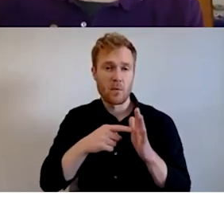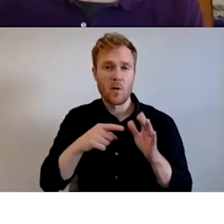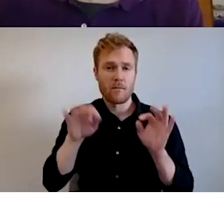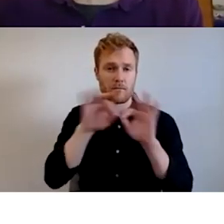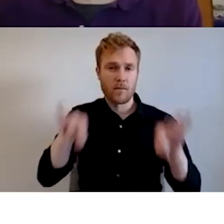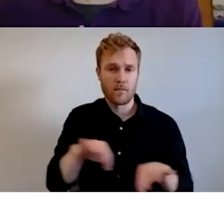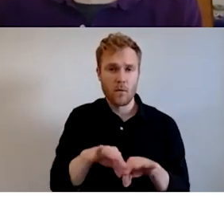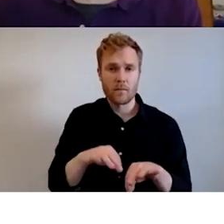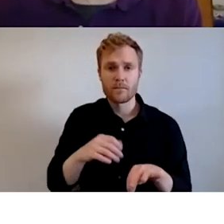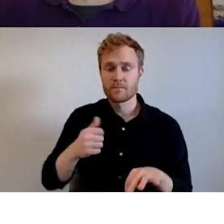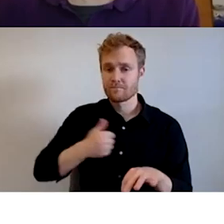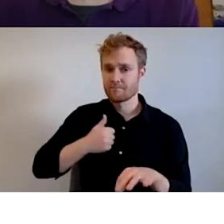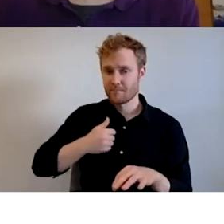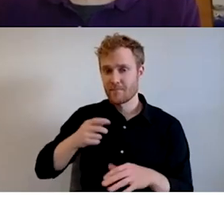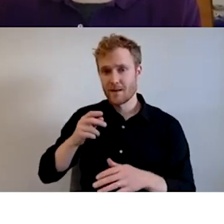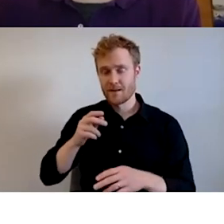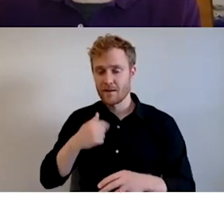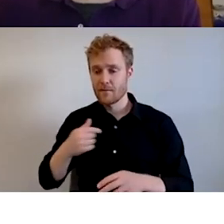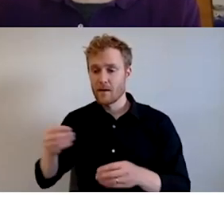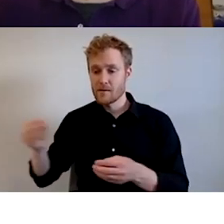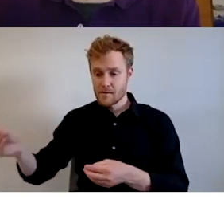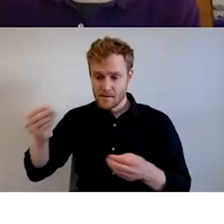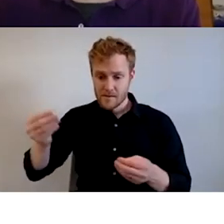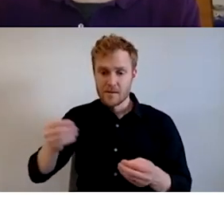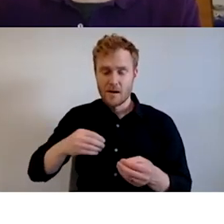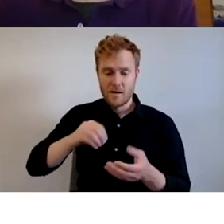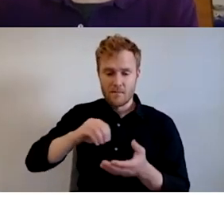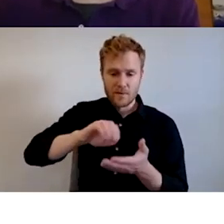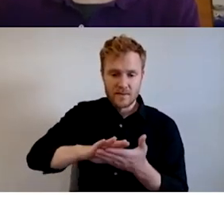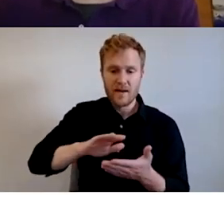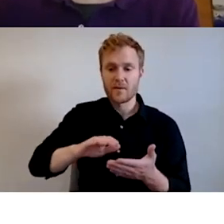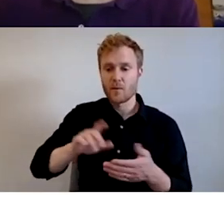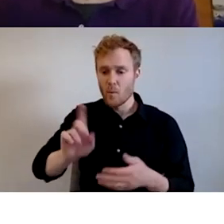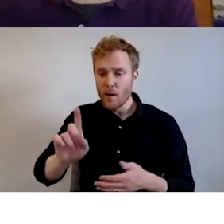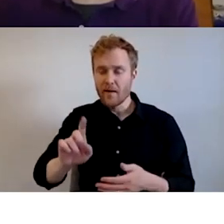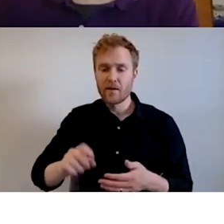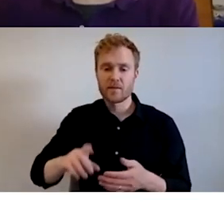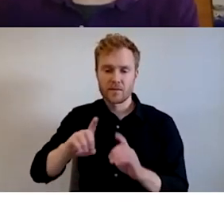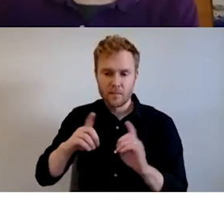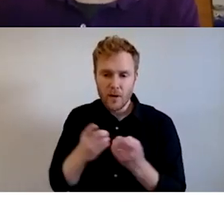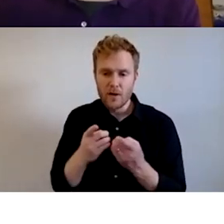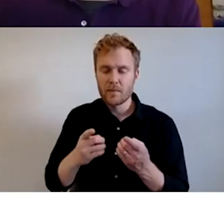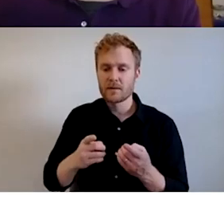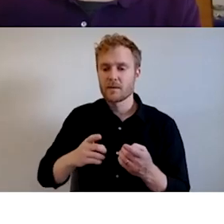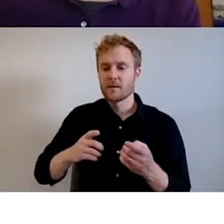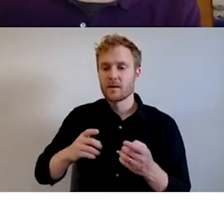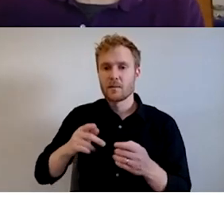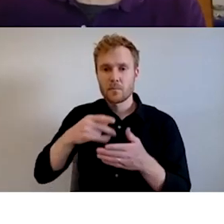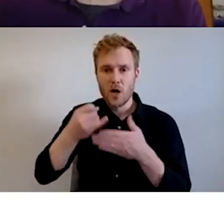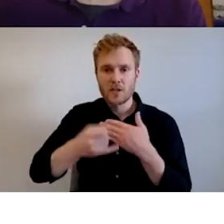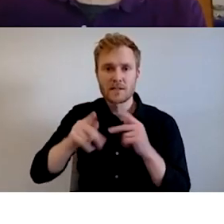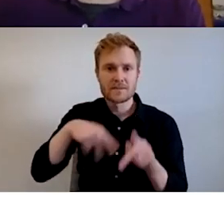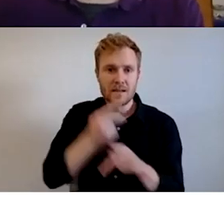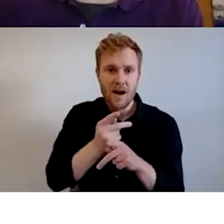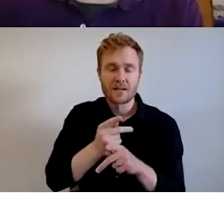responses that we got. I tagged them with geographic tags, with department tags, with project type tags. And then I created,